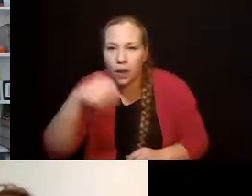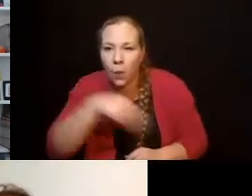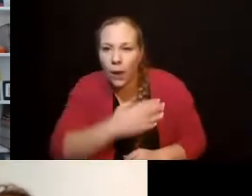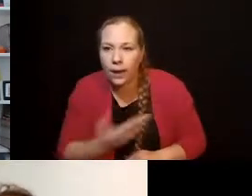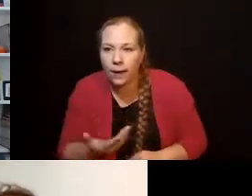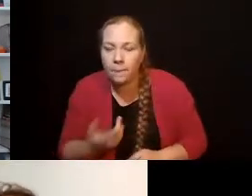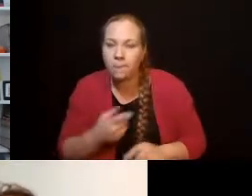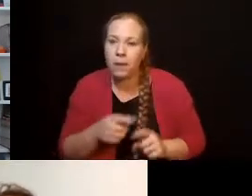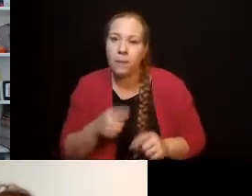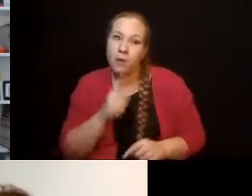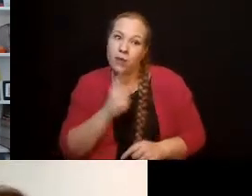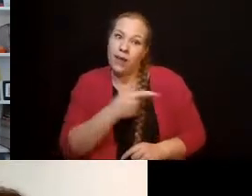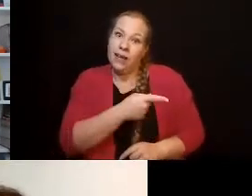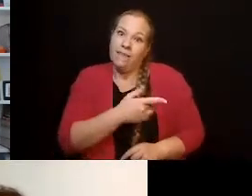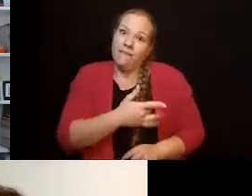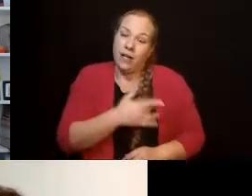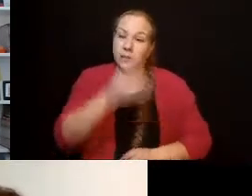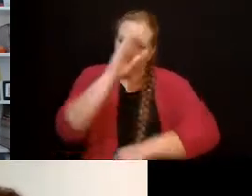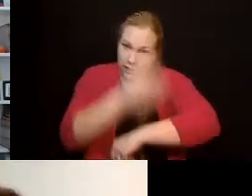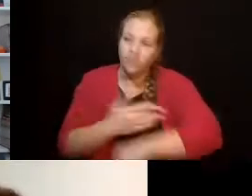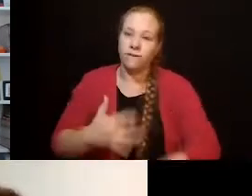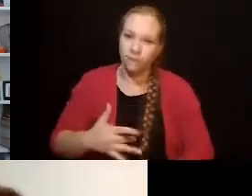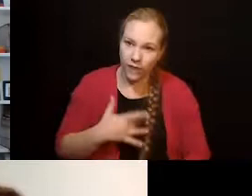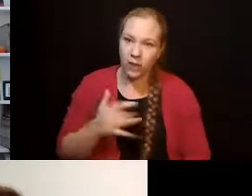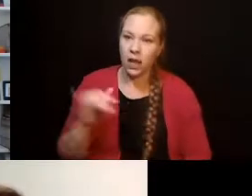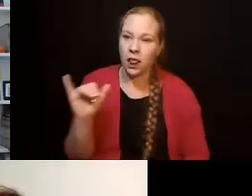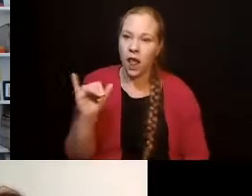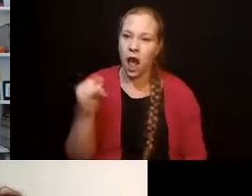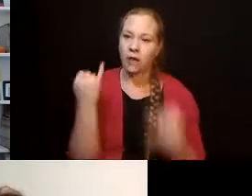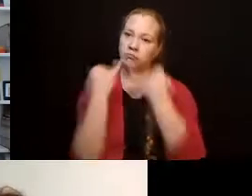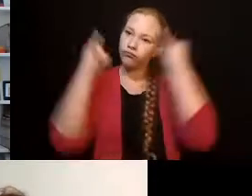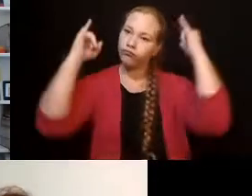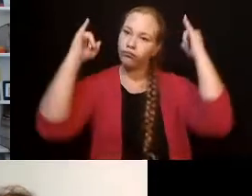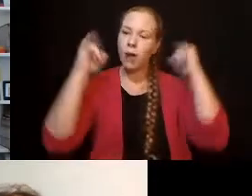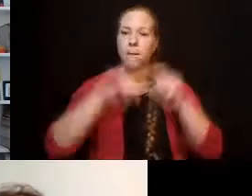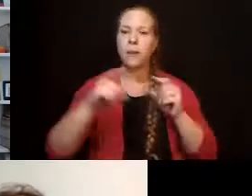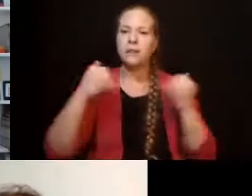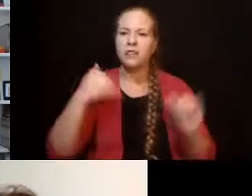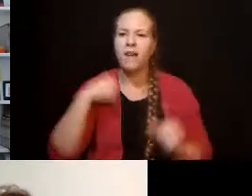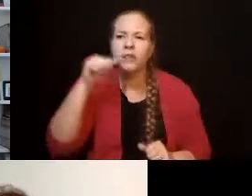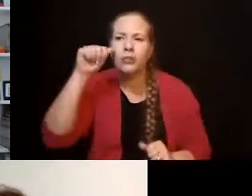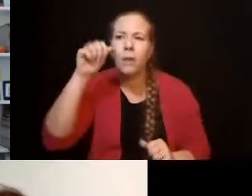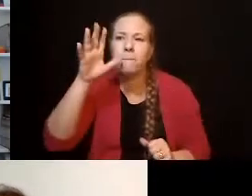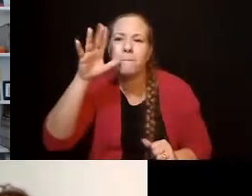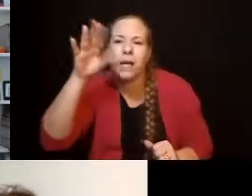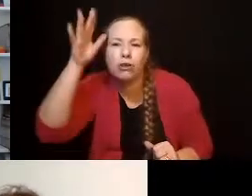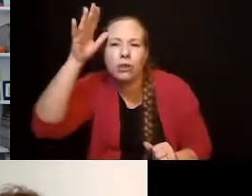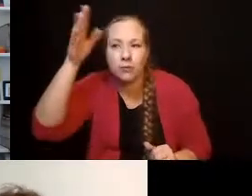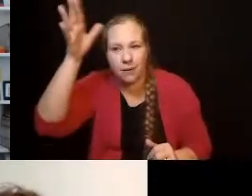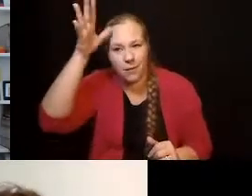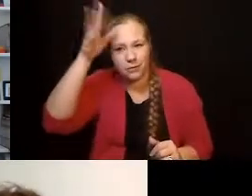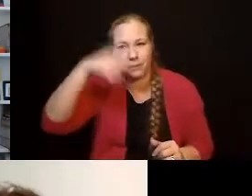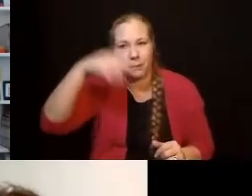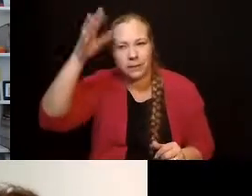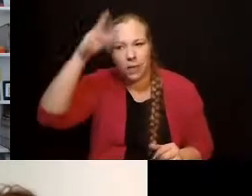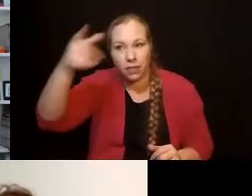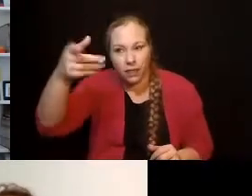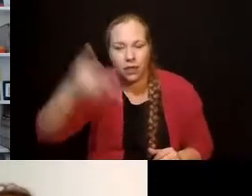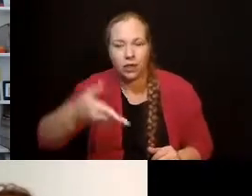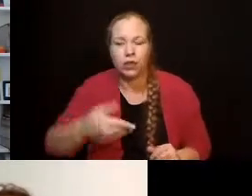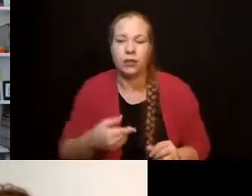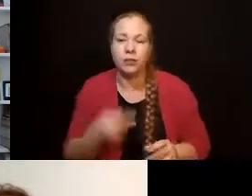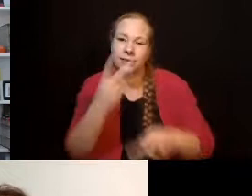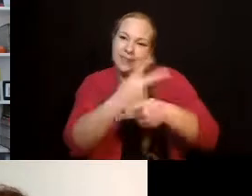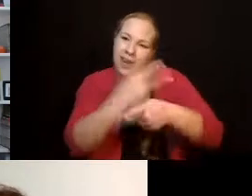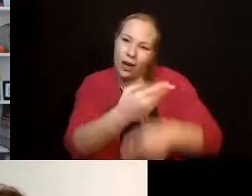Jesse to have his own place and still have a parent there that could help take care of things, right? And we did that for a really